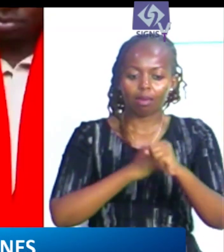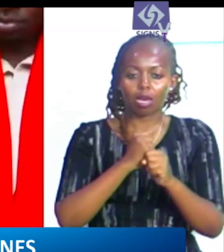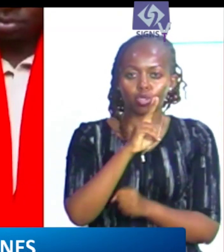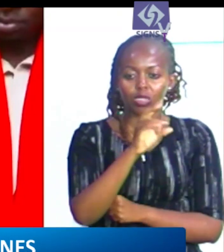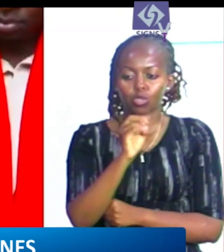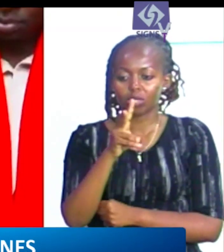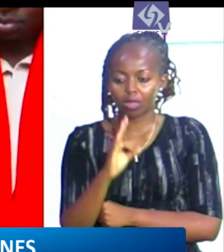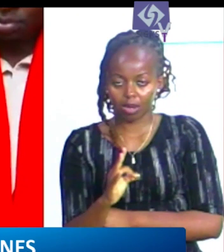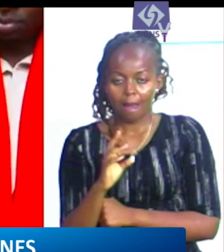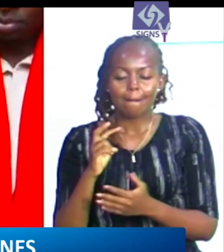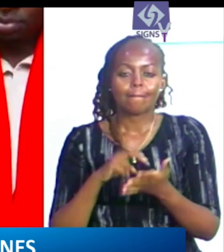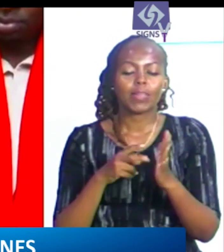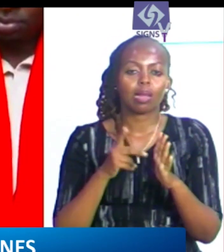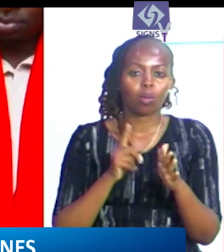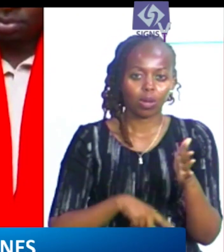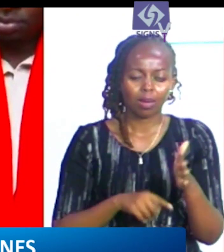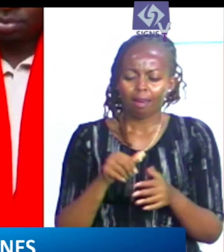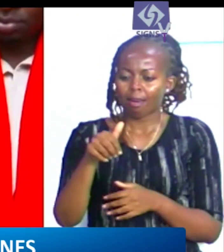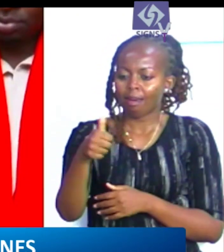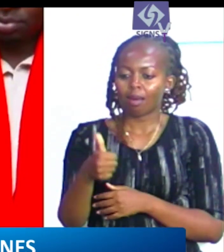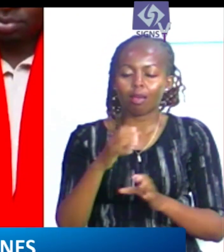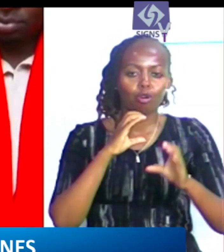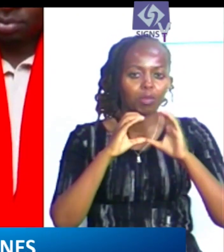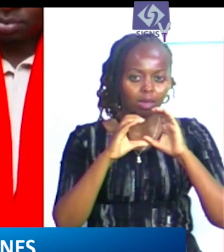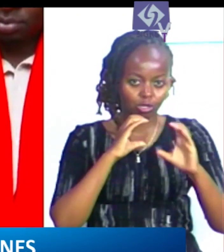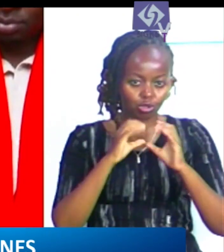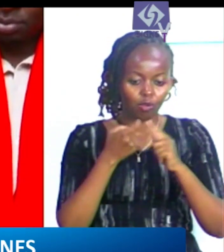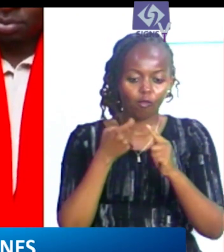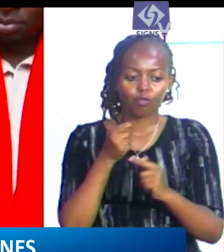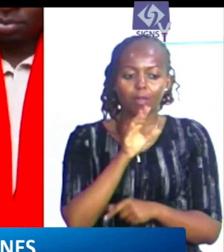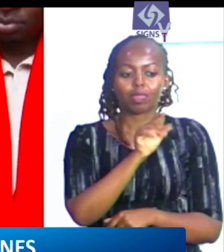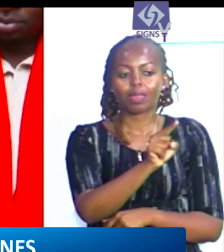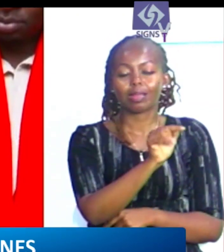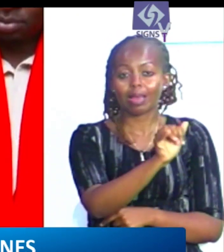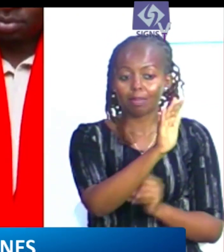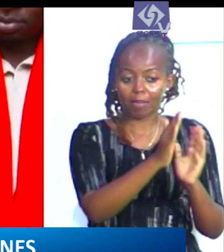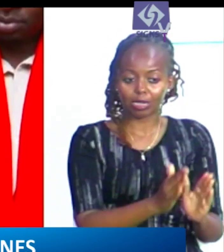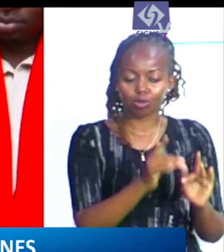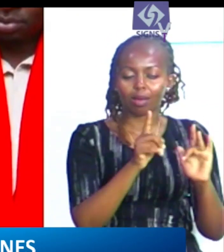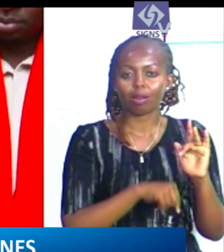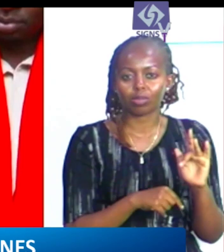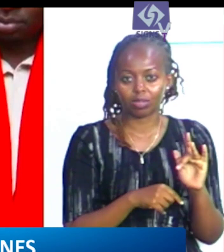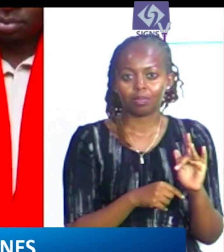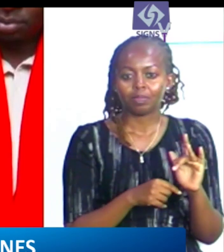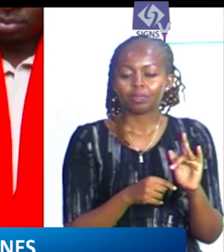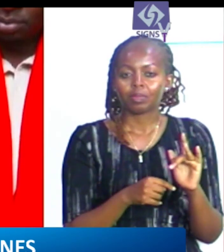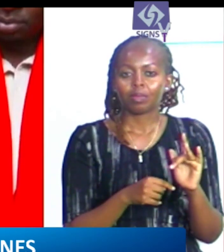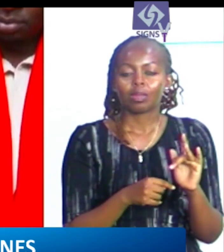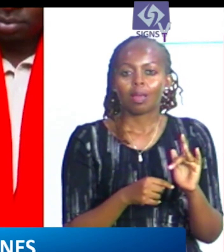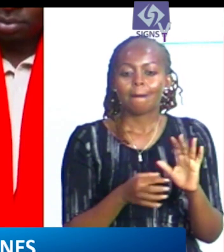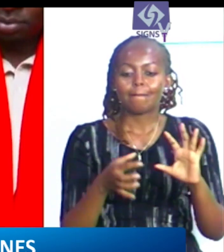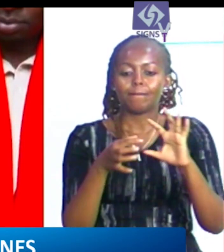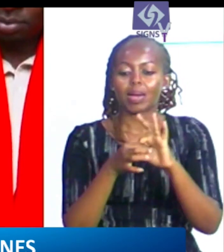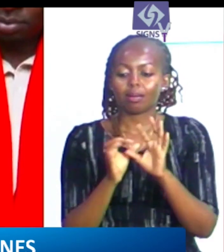therefore any communication from him cannot bind the party